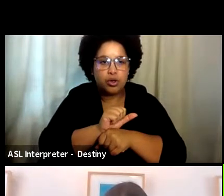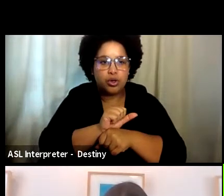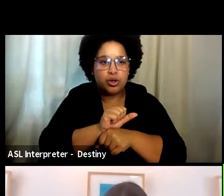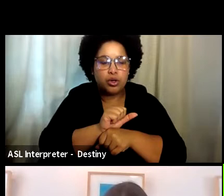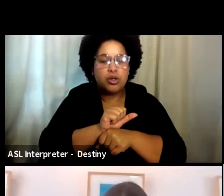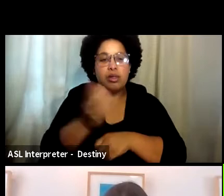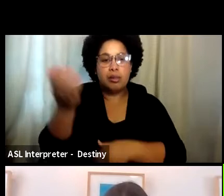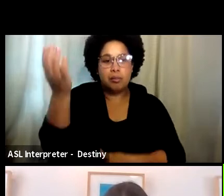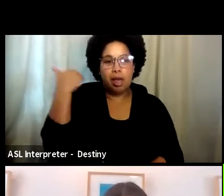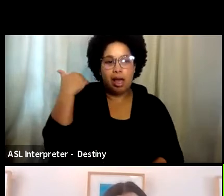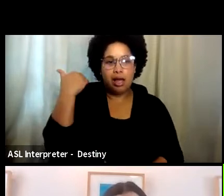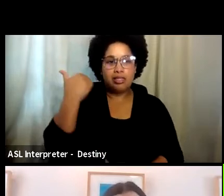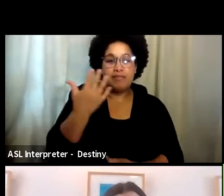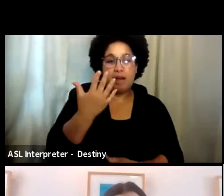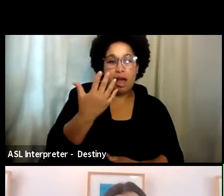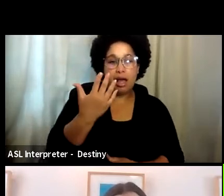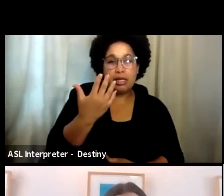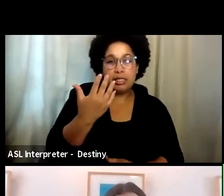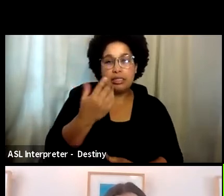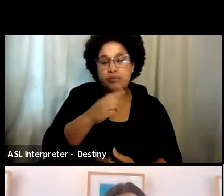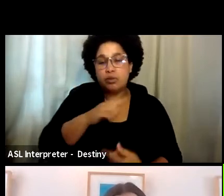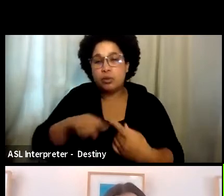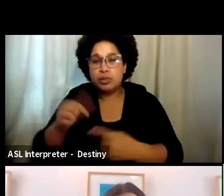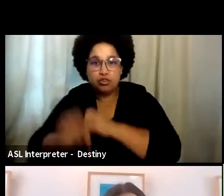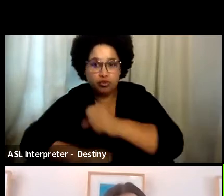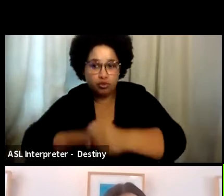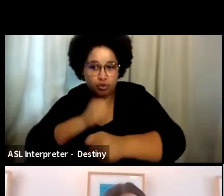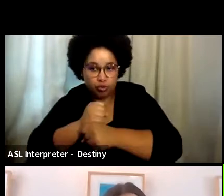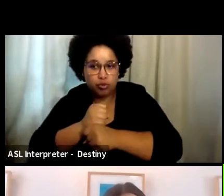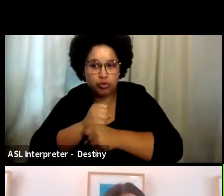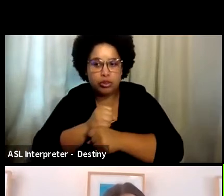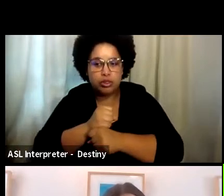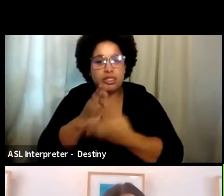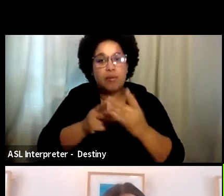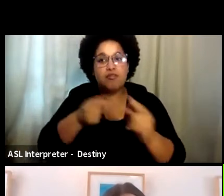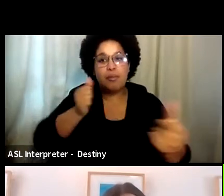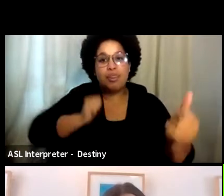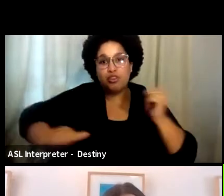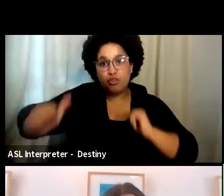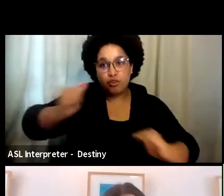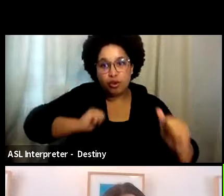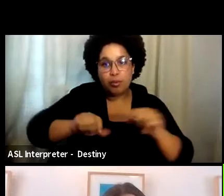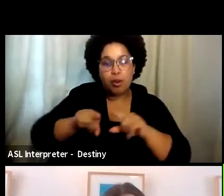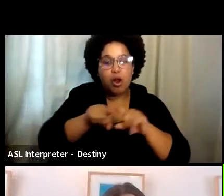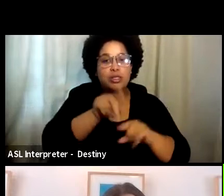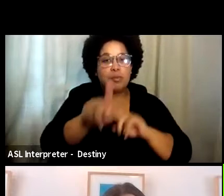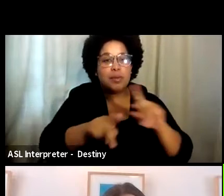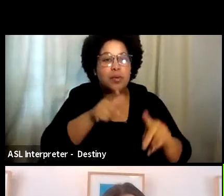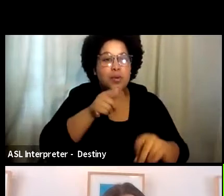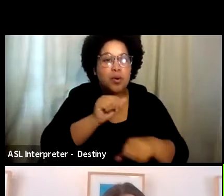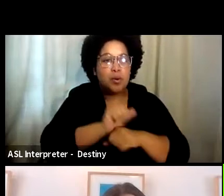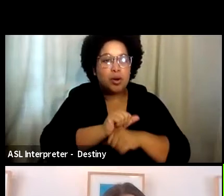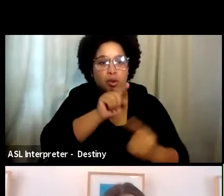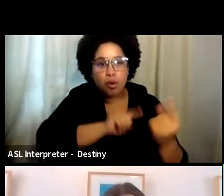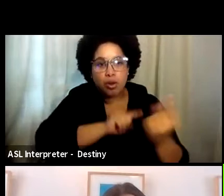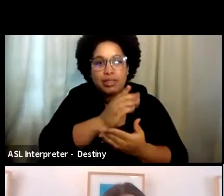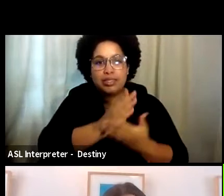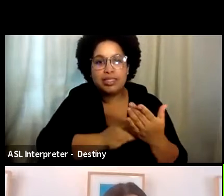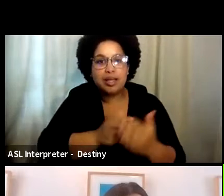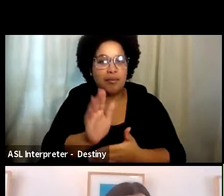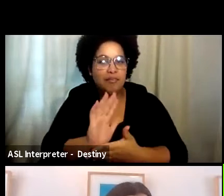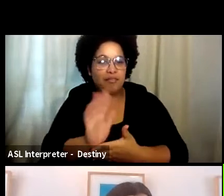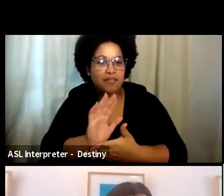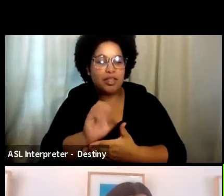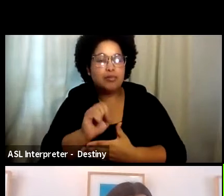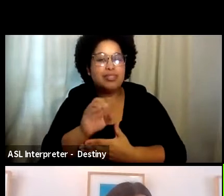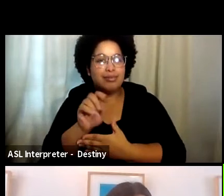In the past five to 10 years, and some of this came from the theater, but also there are people that were working one on one on some film sets as well.